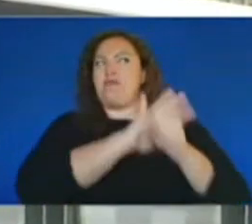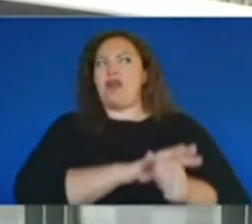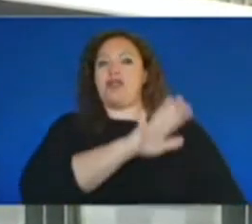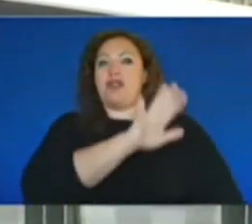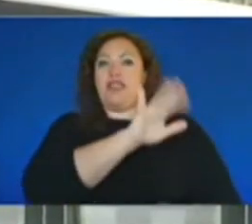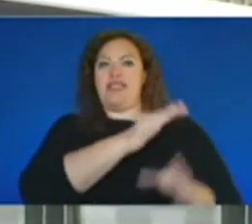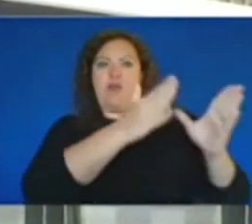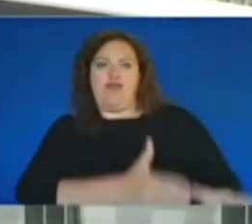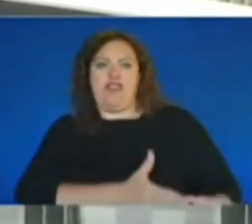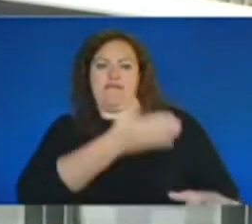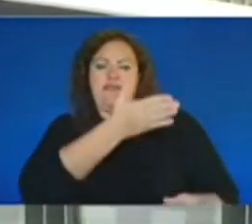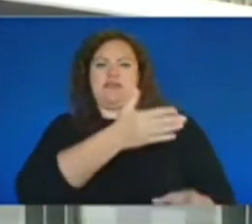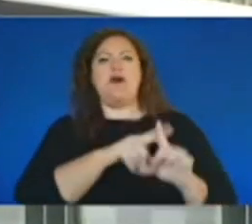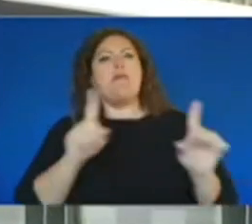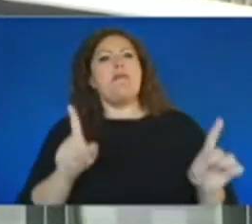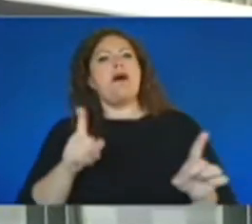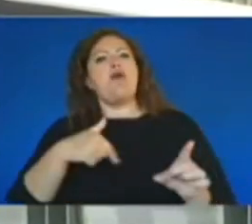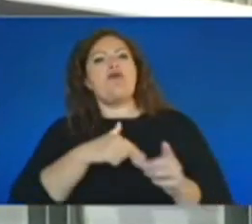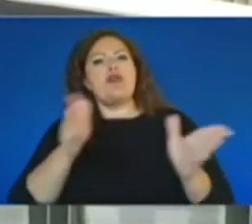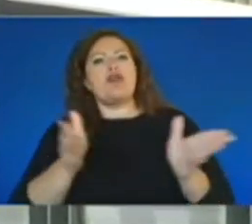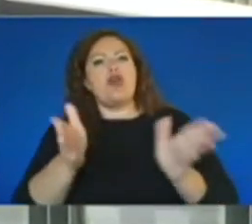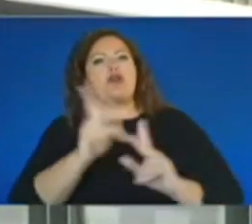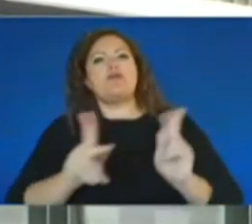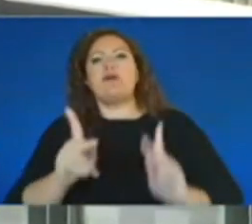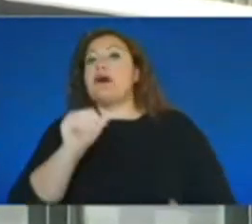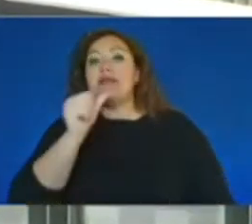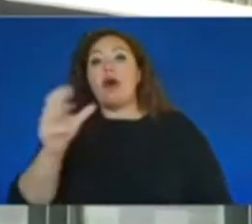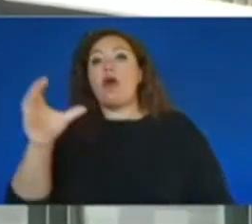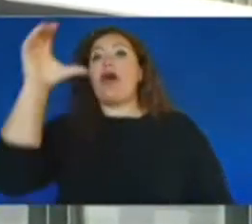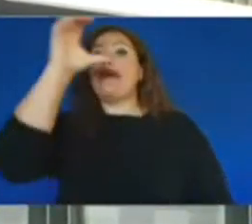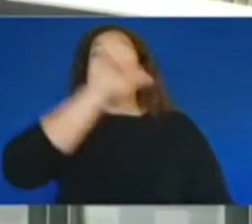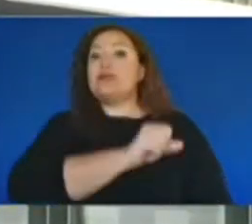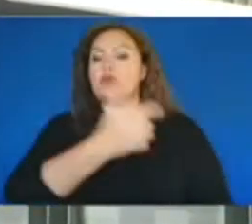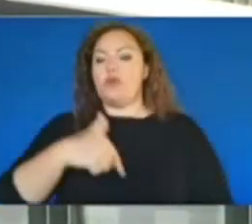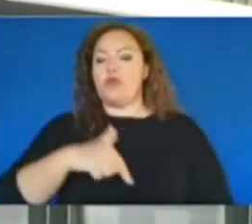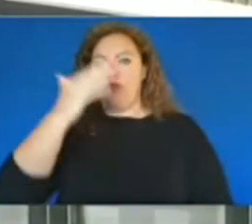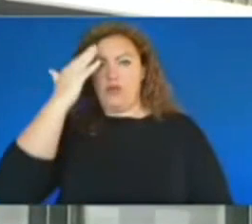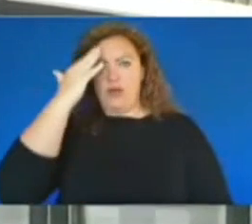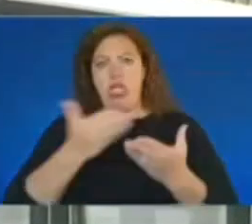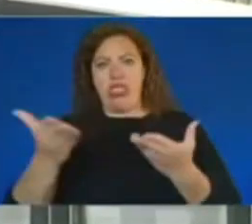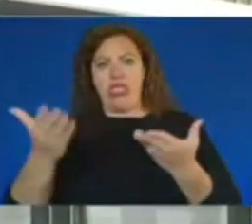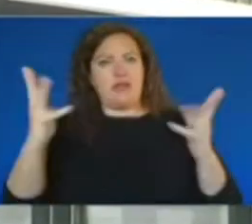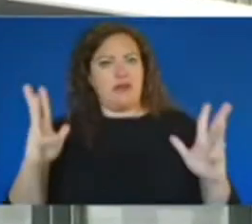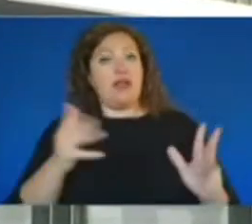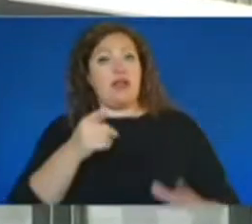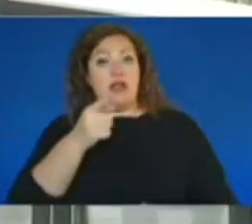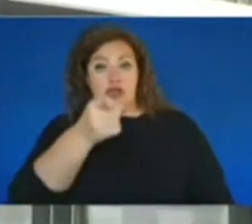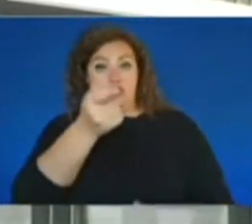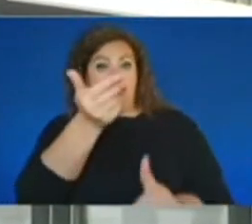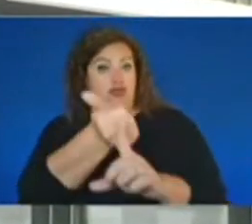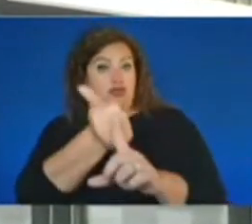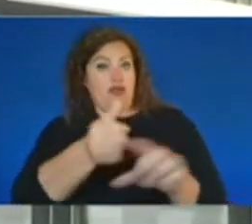What we encourage people to know is don't assume we know things and that, you know, you can be the person that makes a difference in this case.